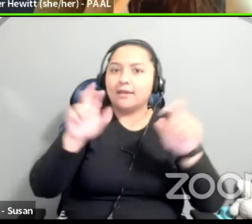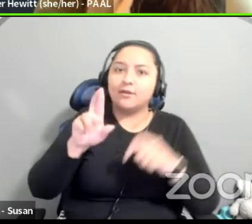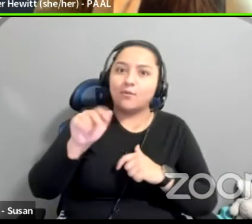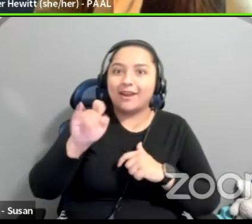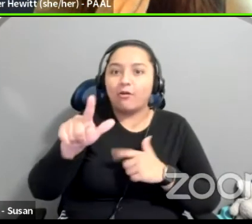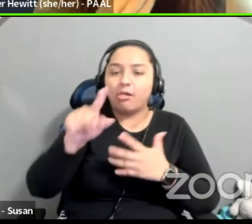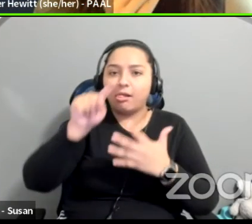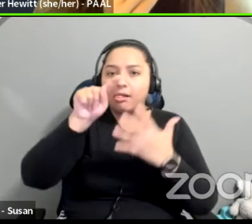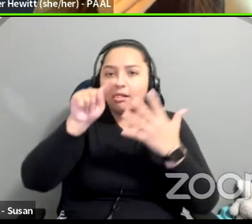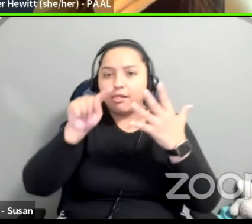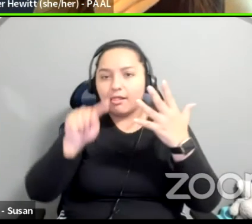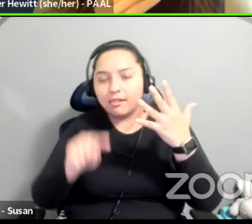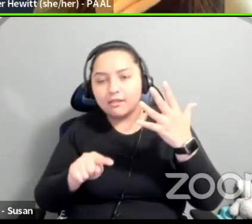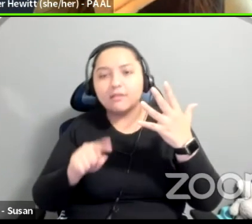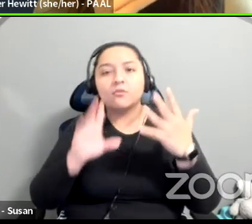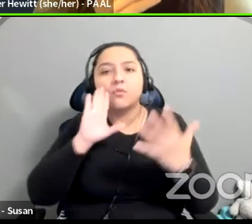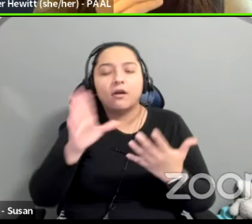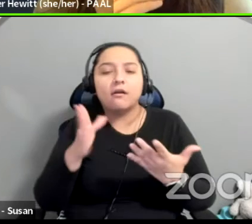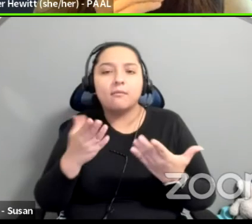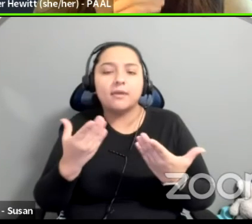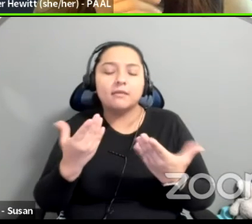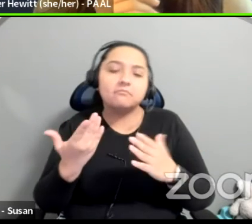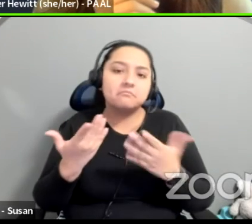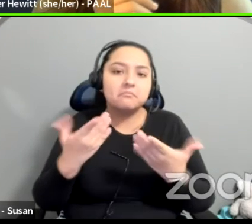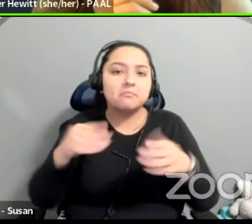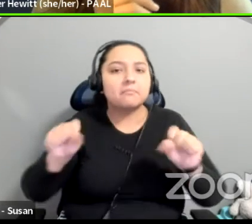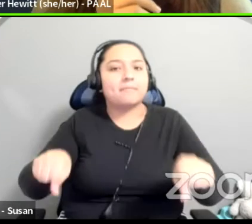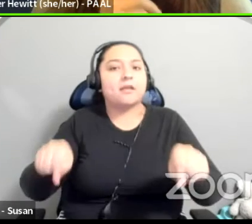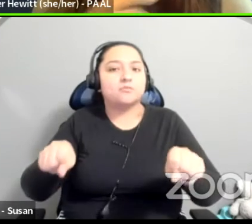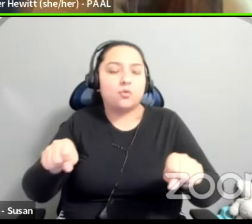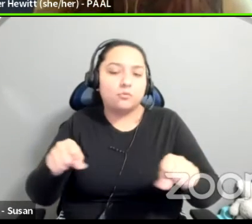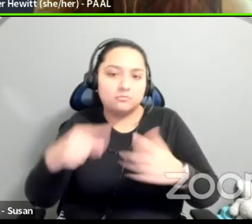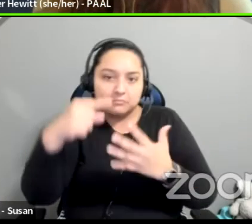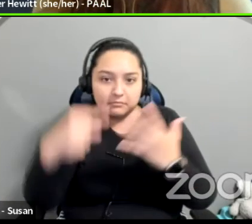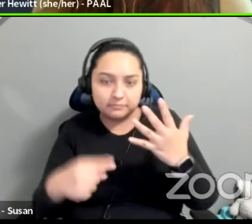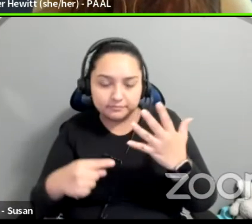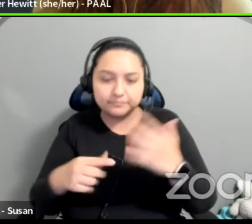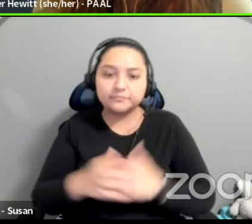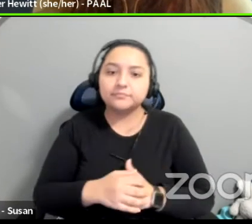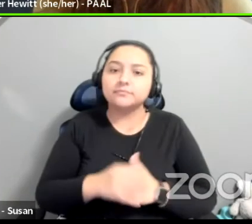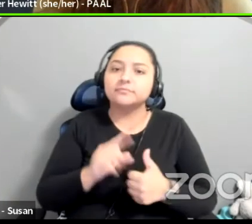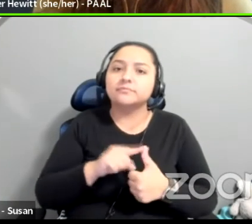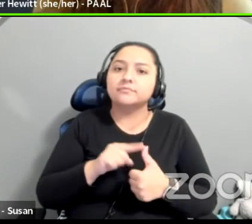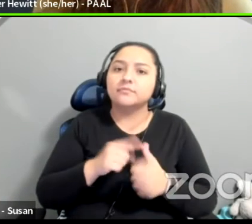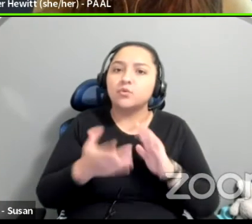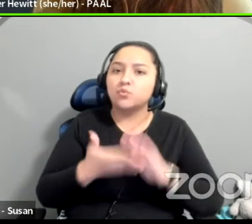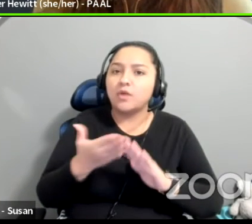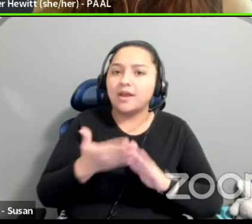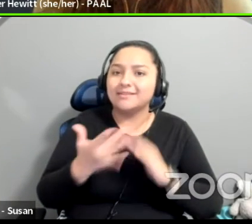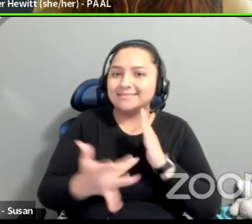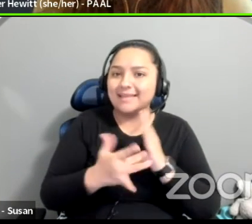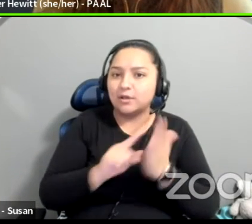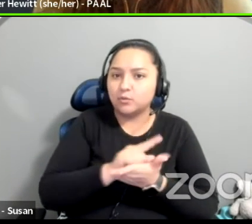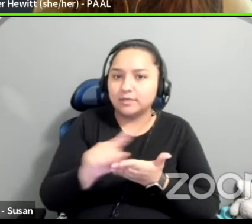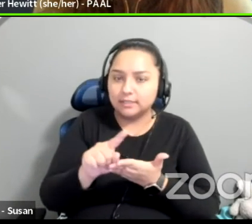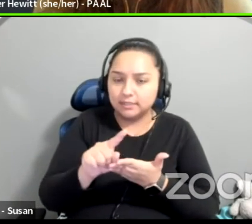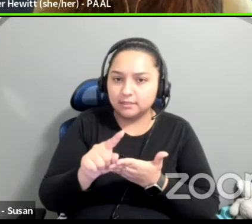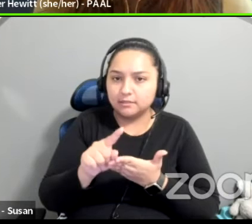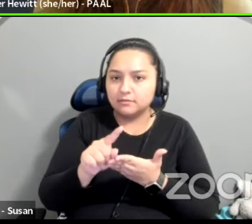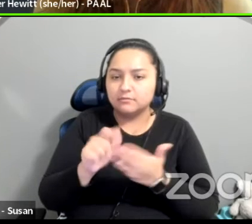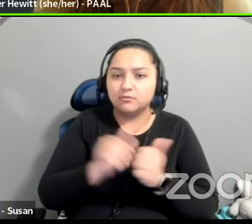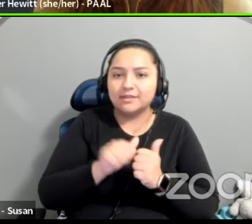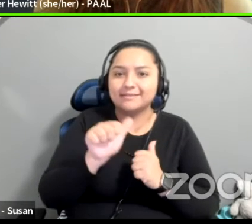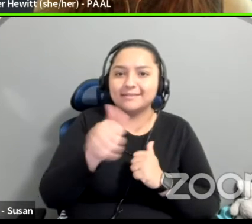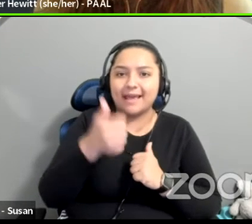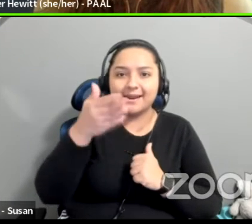so that you, um, hopefully are feel ready to engage. I'd like to throw you in the deep end. So one run tech week without 10 out of 12s. I am a proud member of the